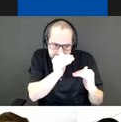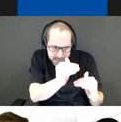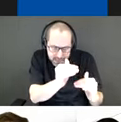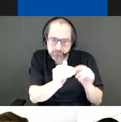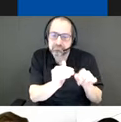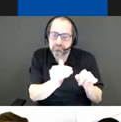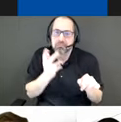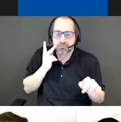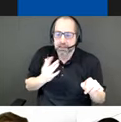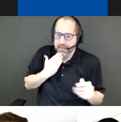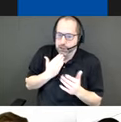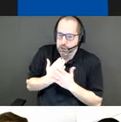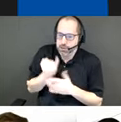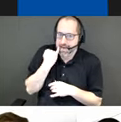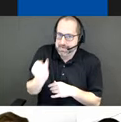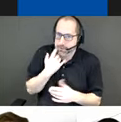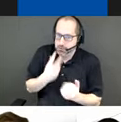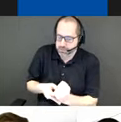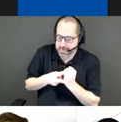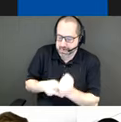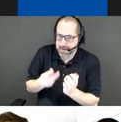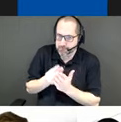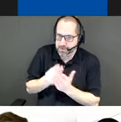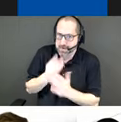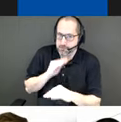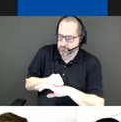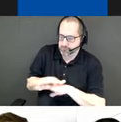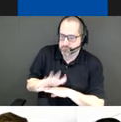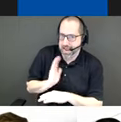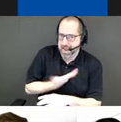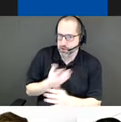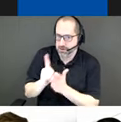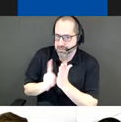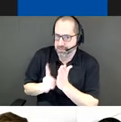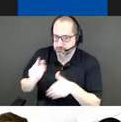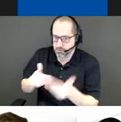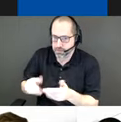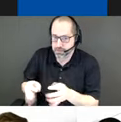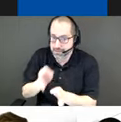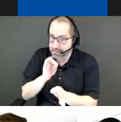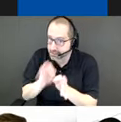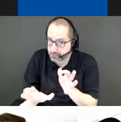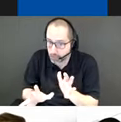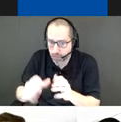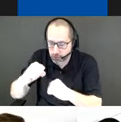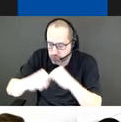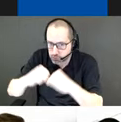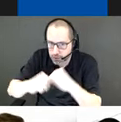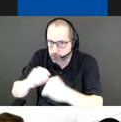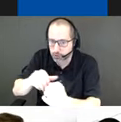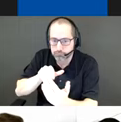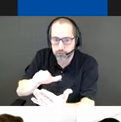constraint that have informed our design process. A simple and effective structural approach has the